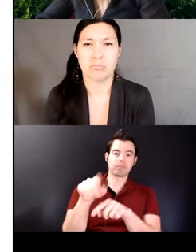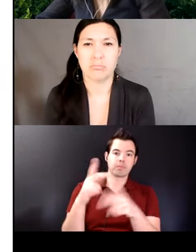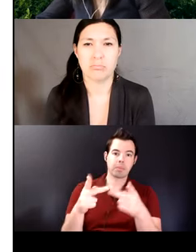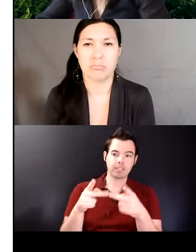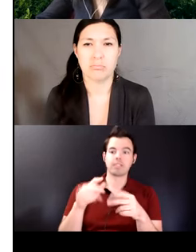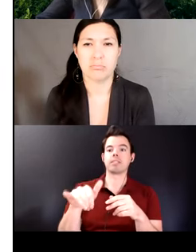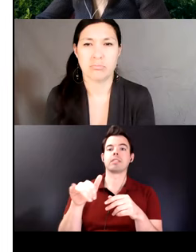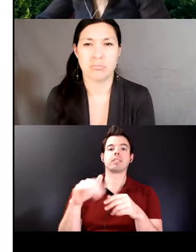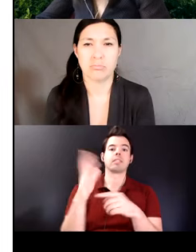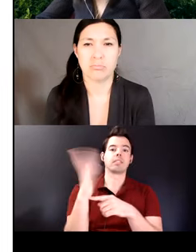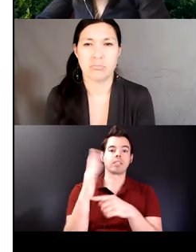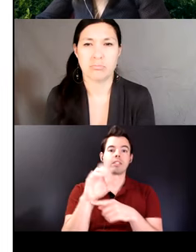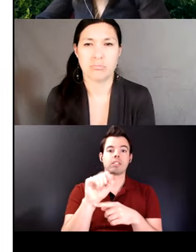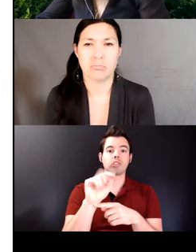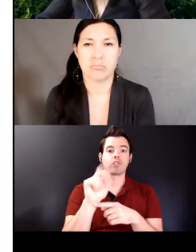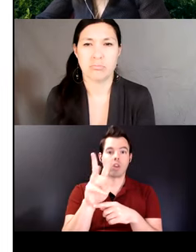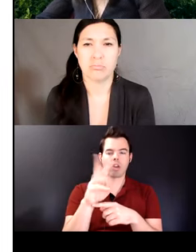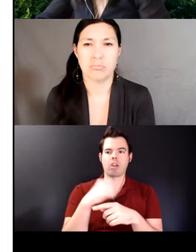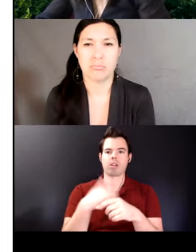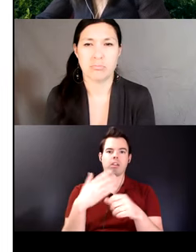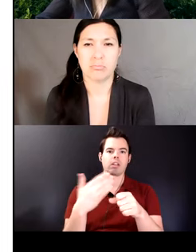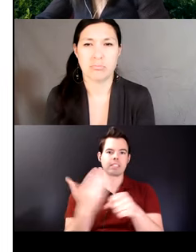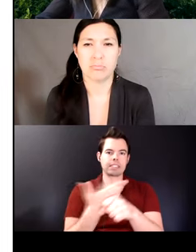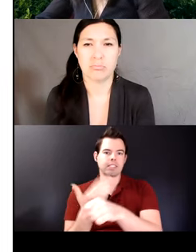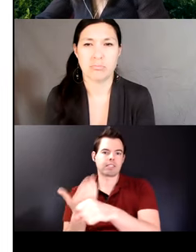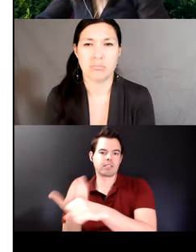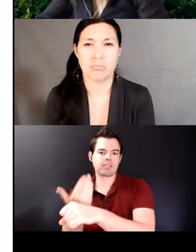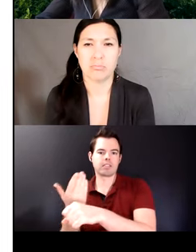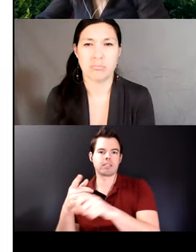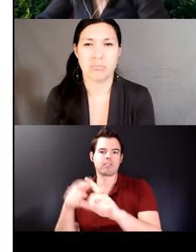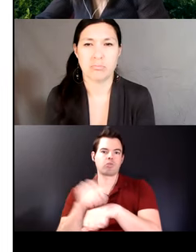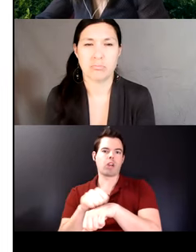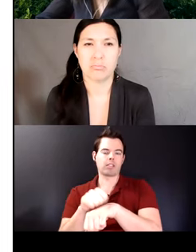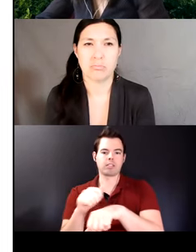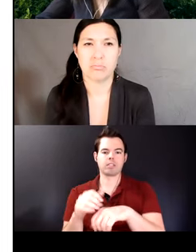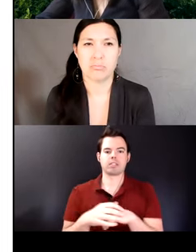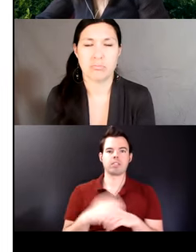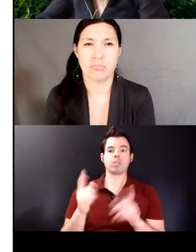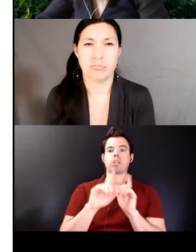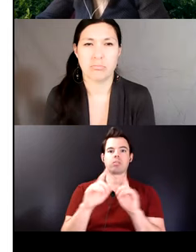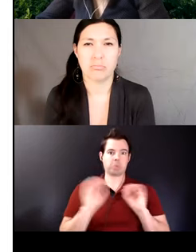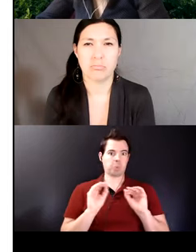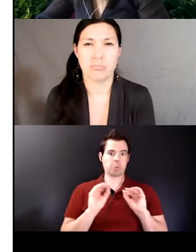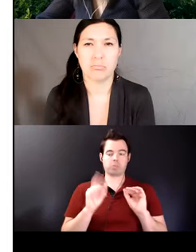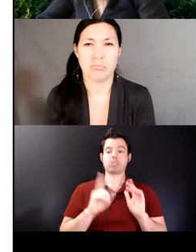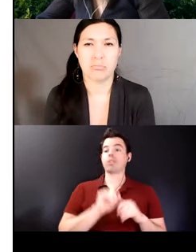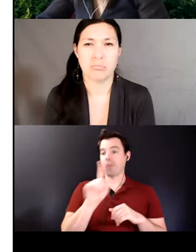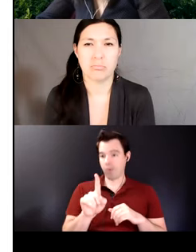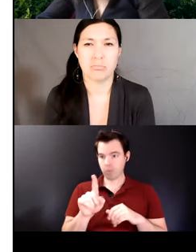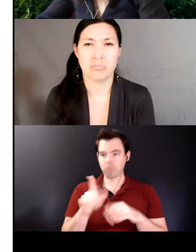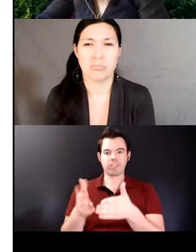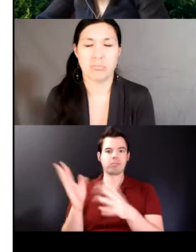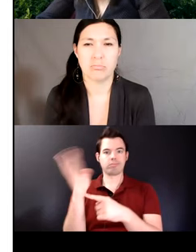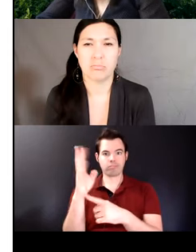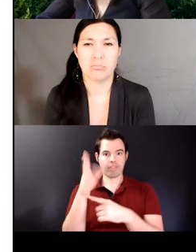crack the subject goes and does the verb and he becomes the possessor of the object nobody else owned the